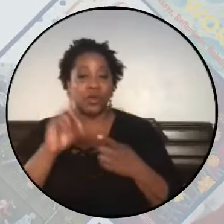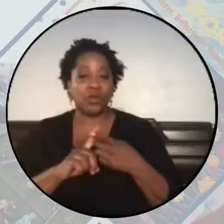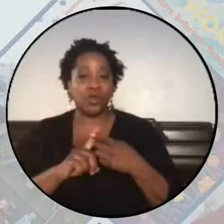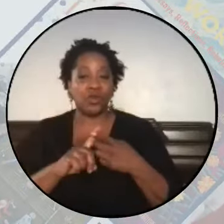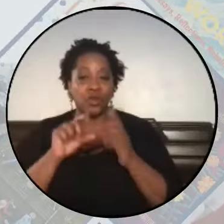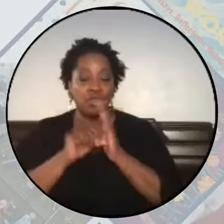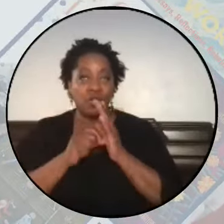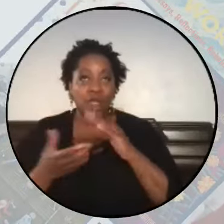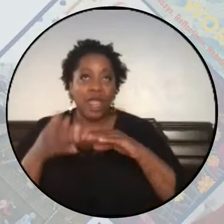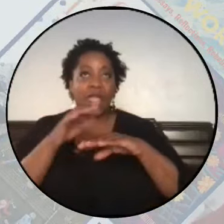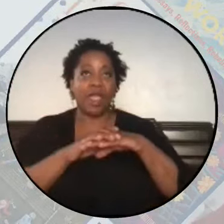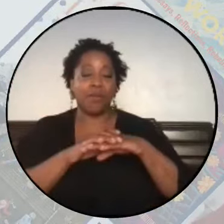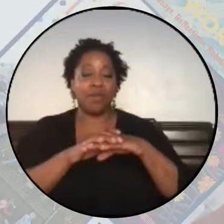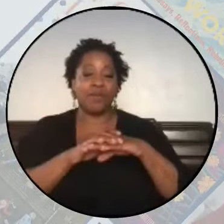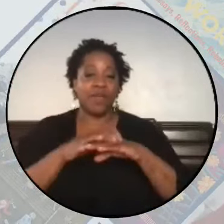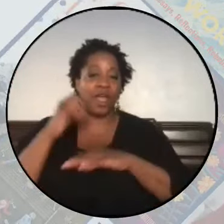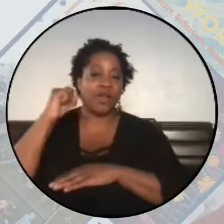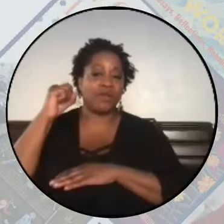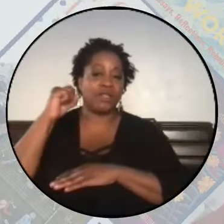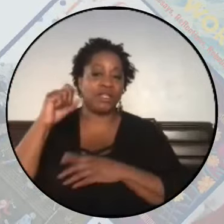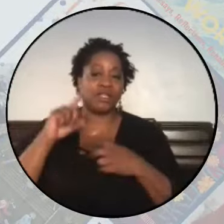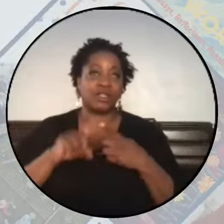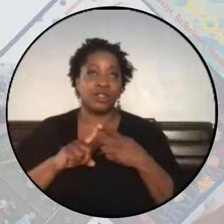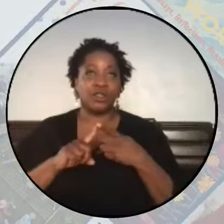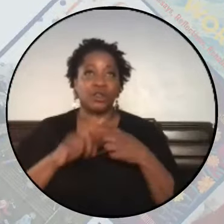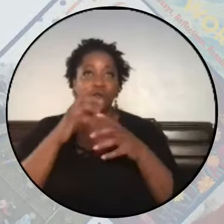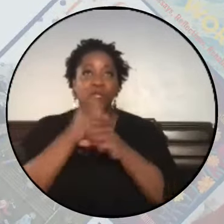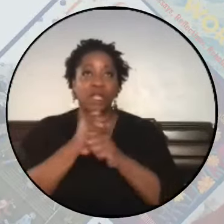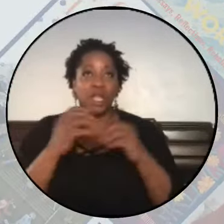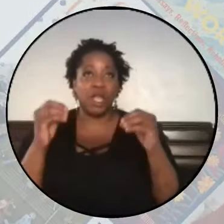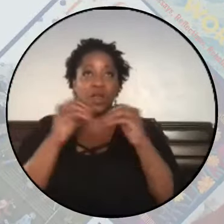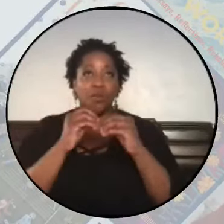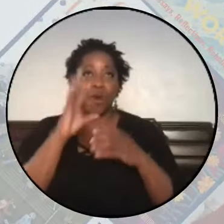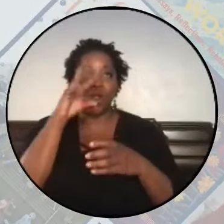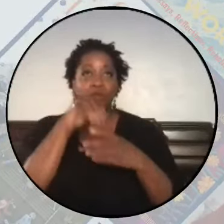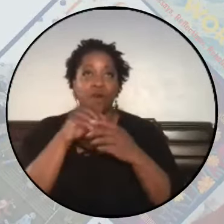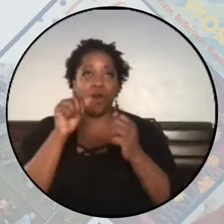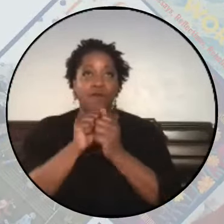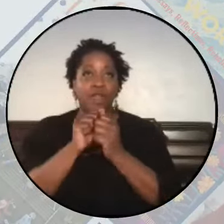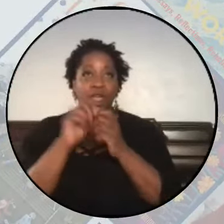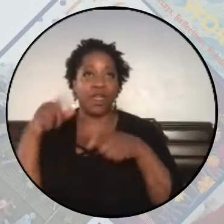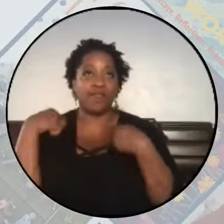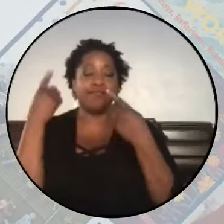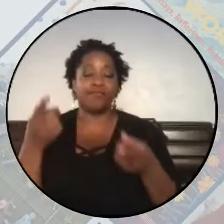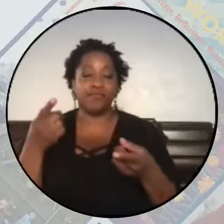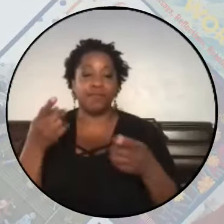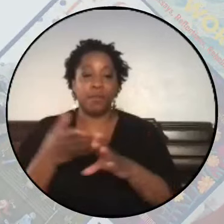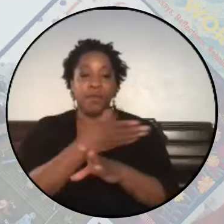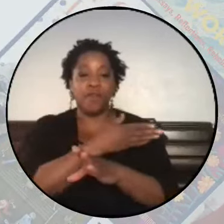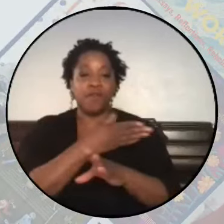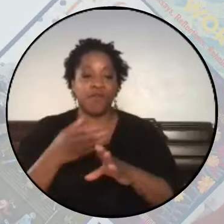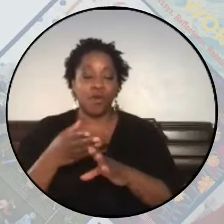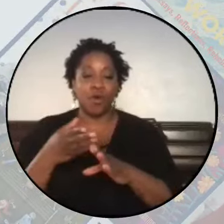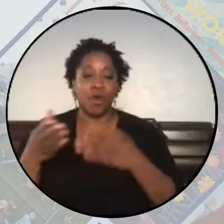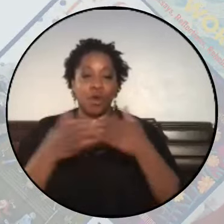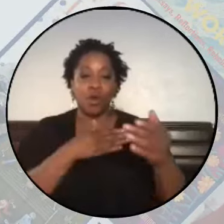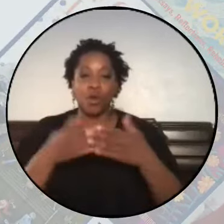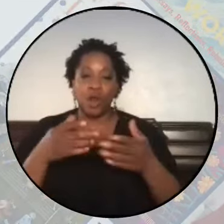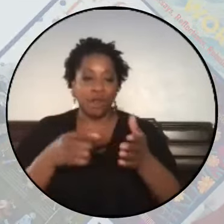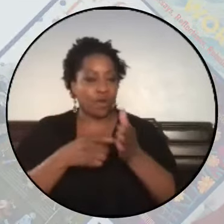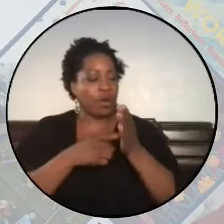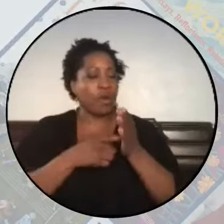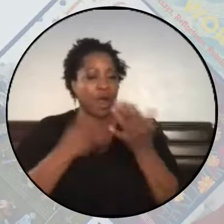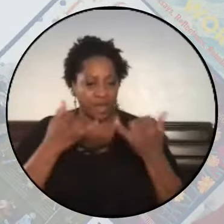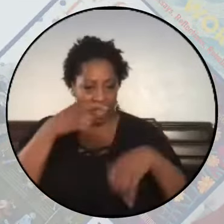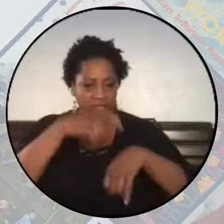amplify your resistance, to get even more involved than you've ever been, to do what it takes. This is the time